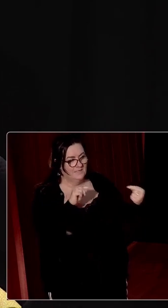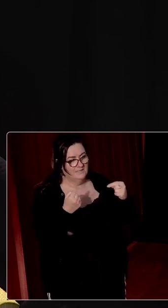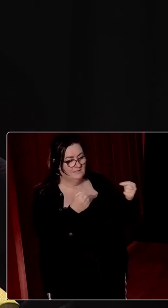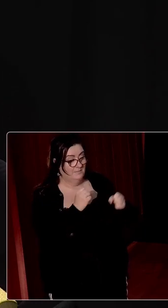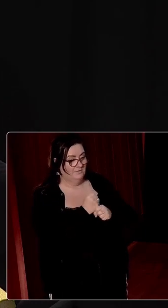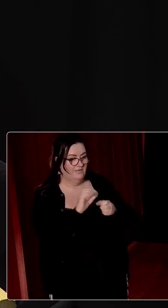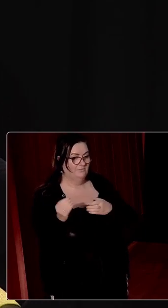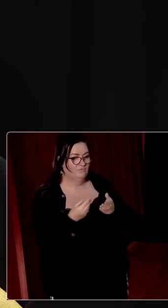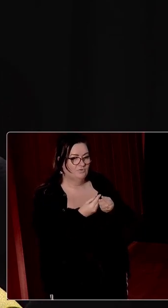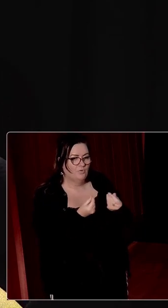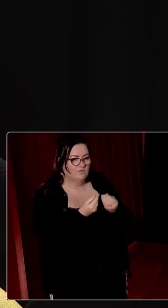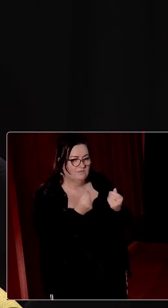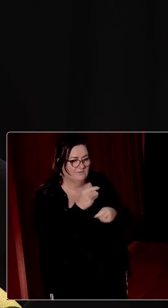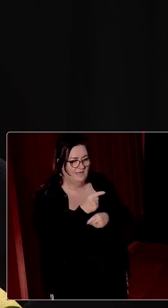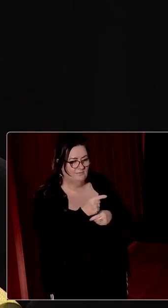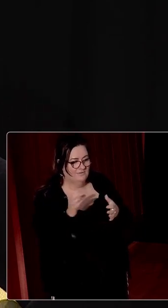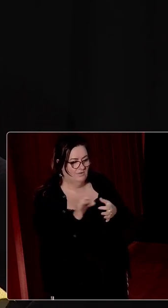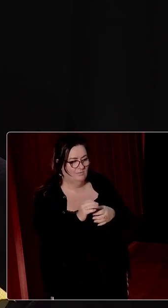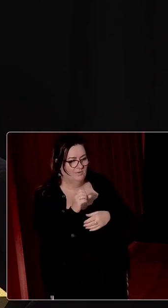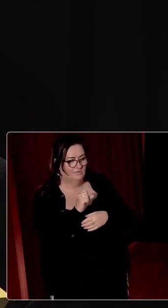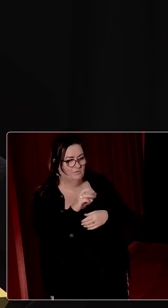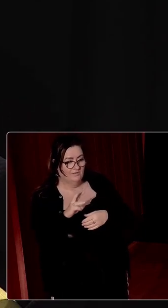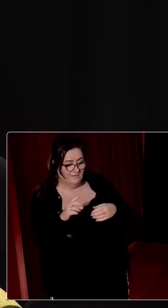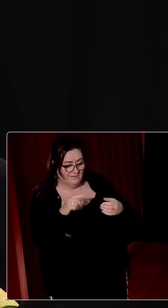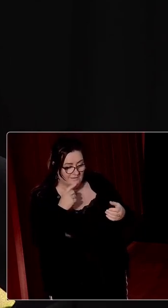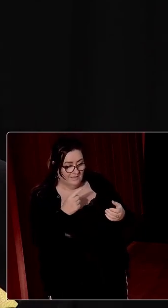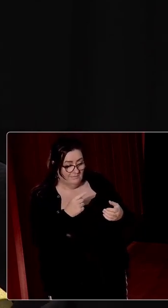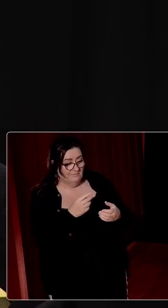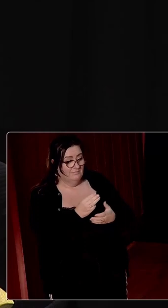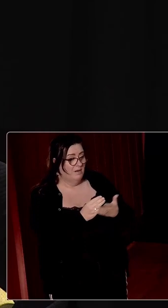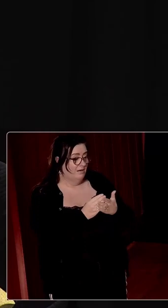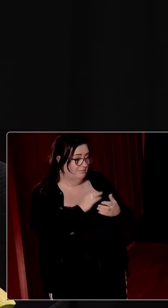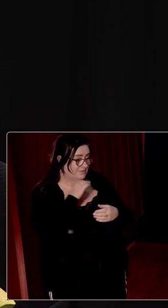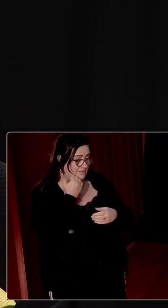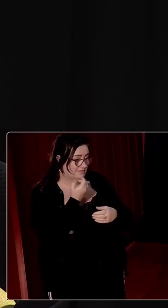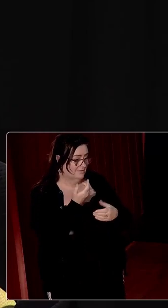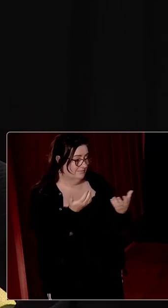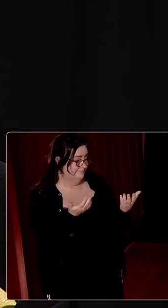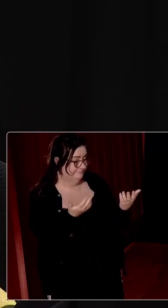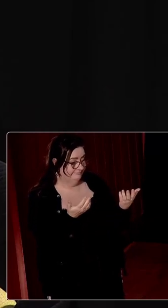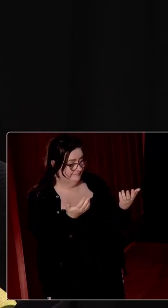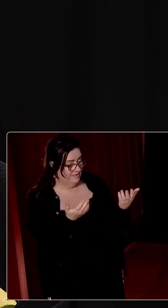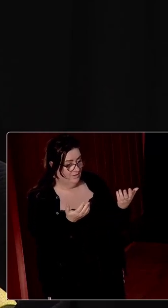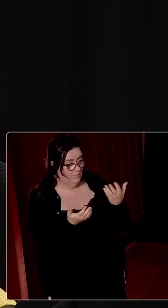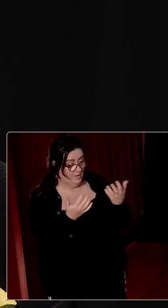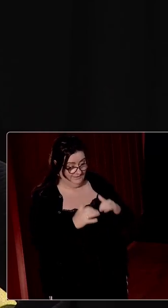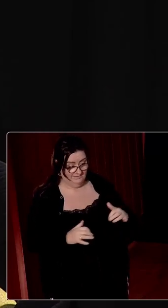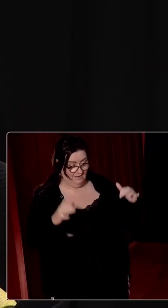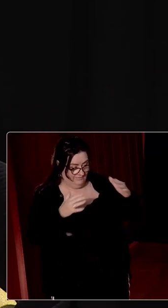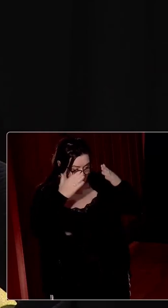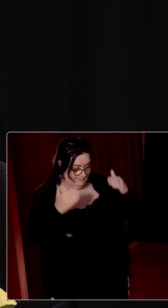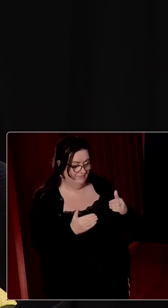resources of the state in relation to welfare. Partly, I would argue, as a result of what this conference is